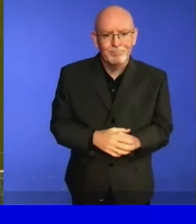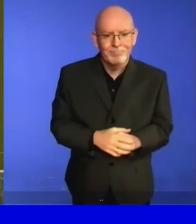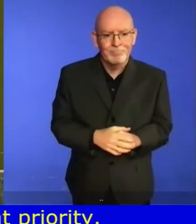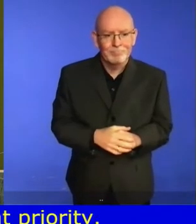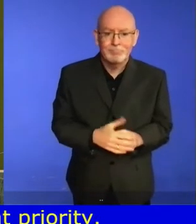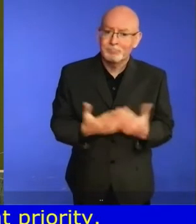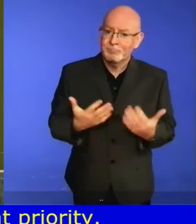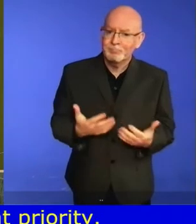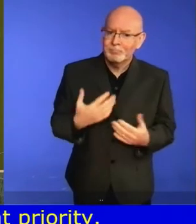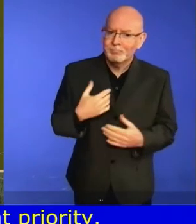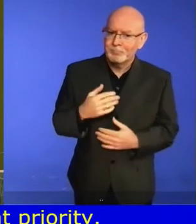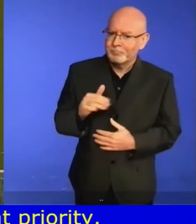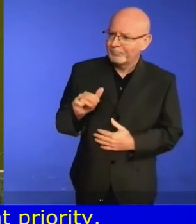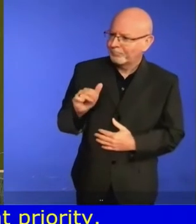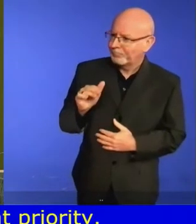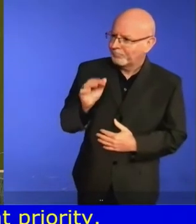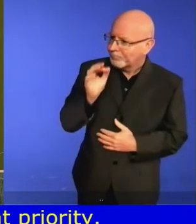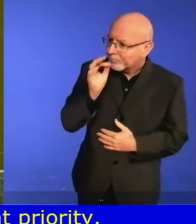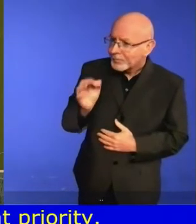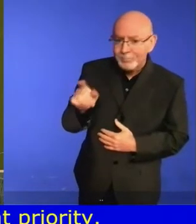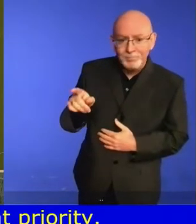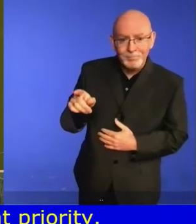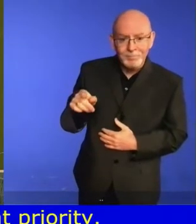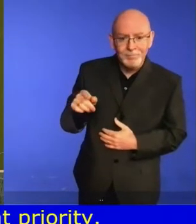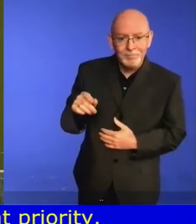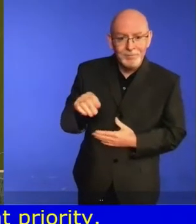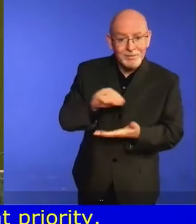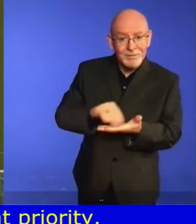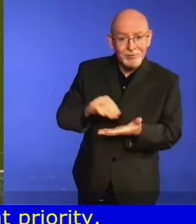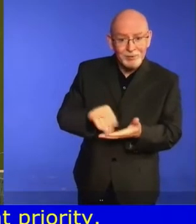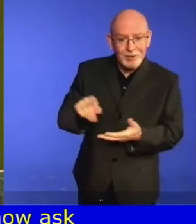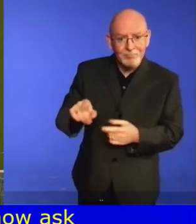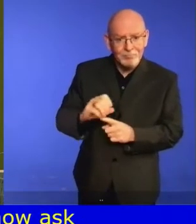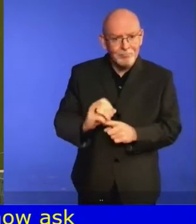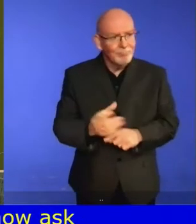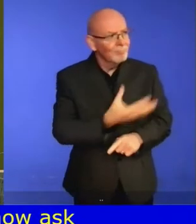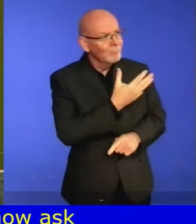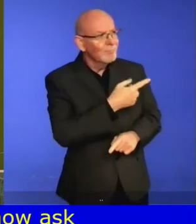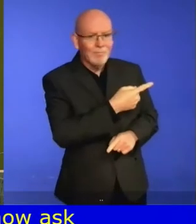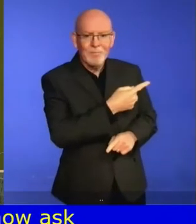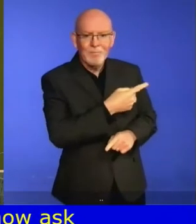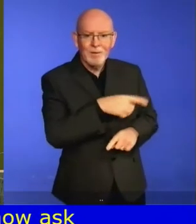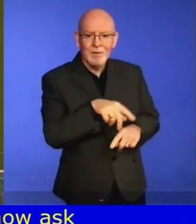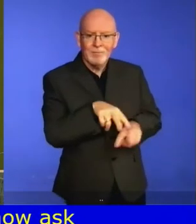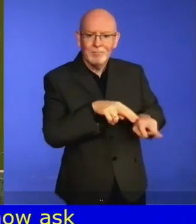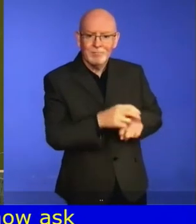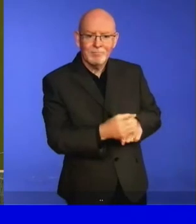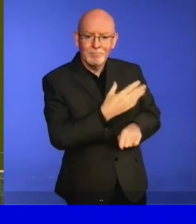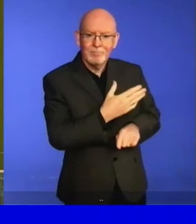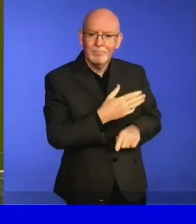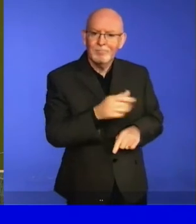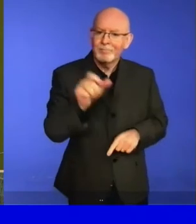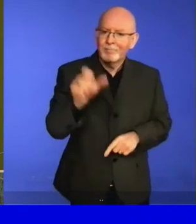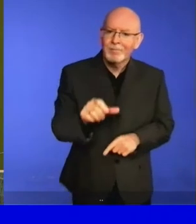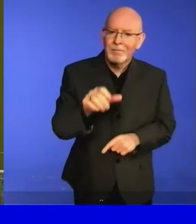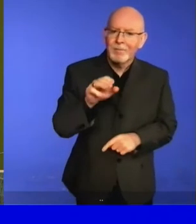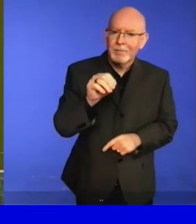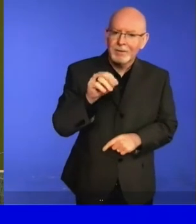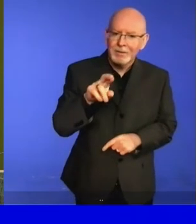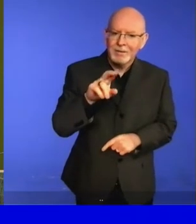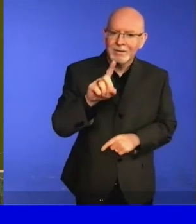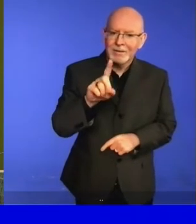Danlami Umaru Basharu, the Chair of the Committee on the Rights of Persons with Disabilities.